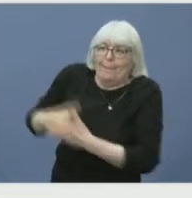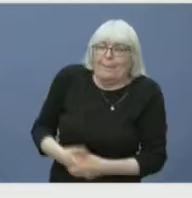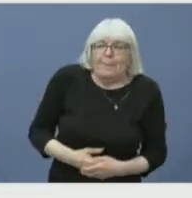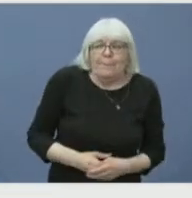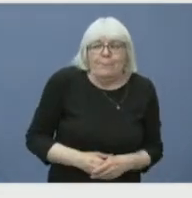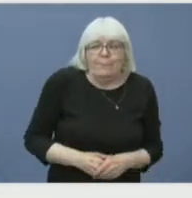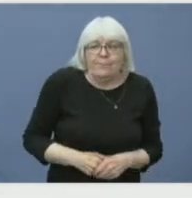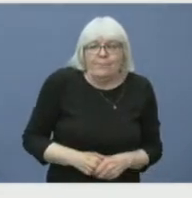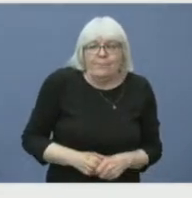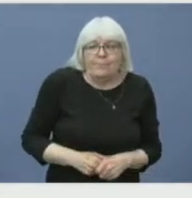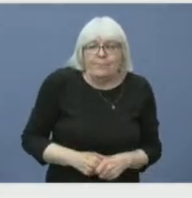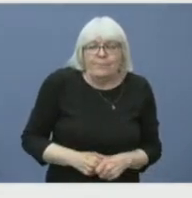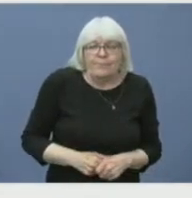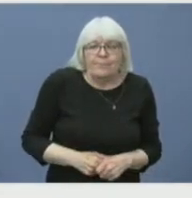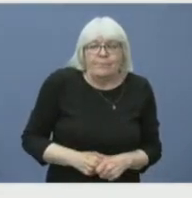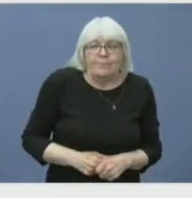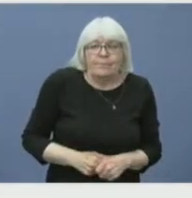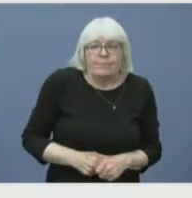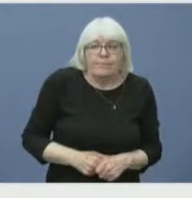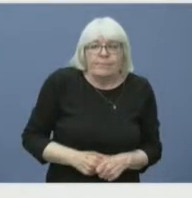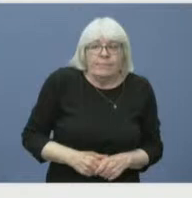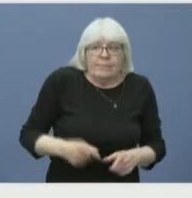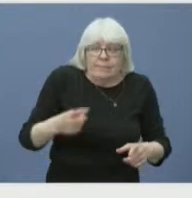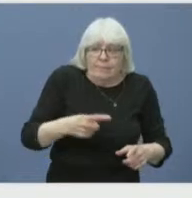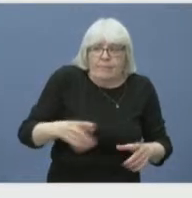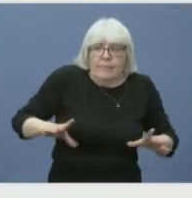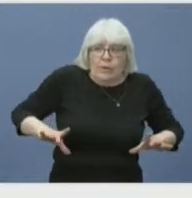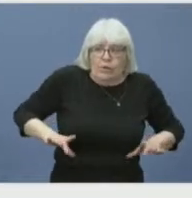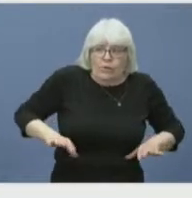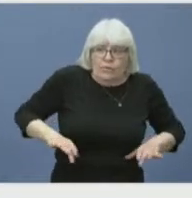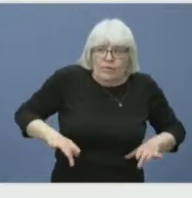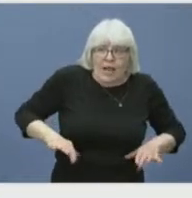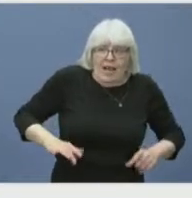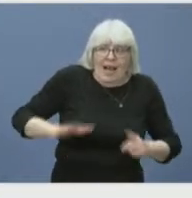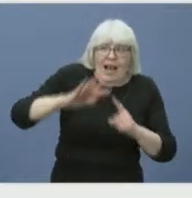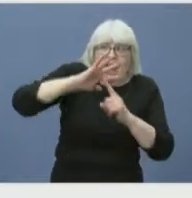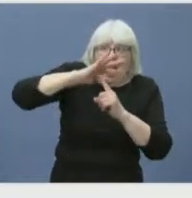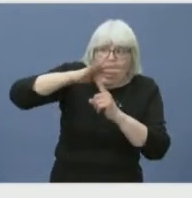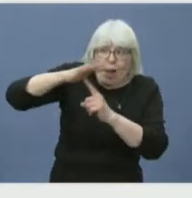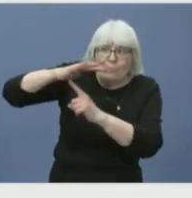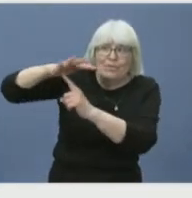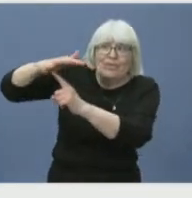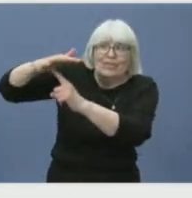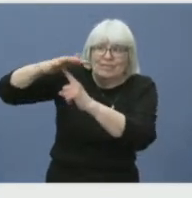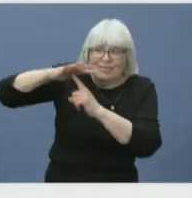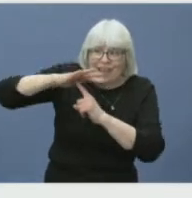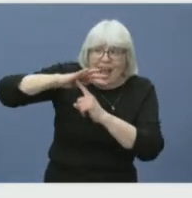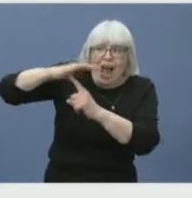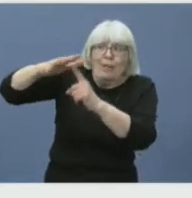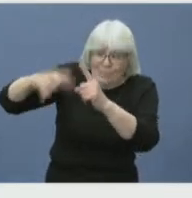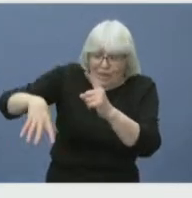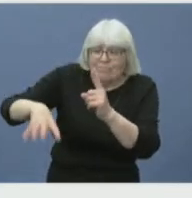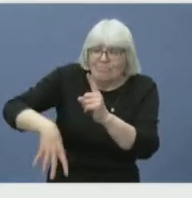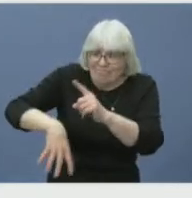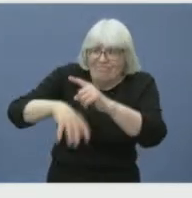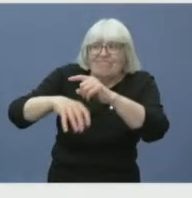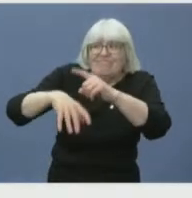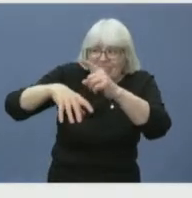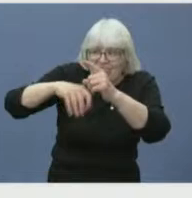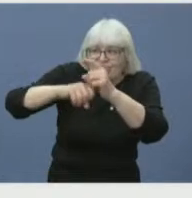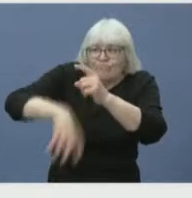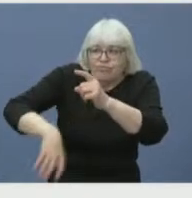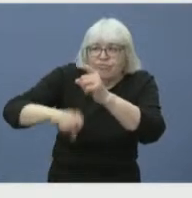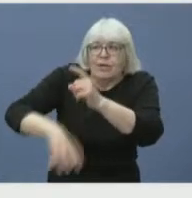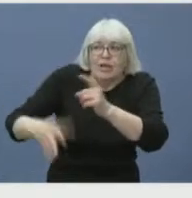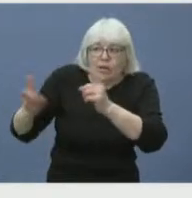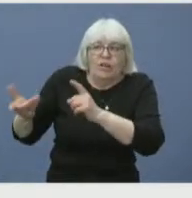We had also released the Newfoundland bombers back to Newfoundland. And my understanding is that those aircraft are going to go up and get some maintenance and desalination. And